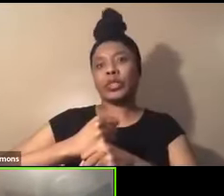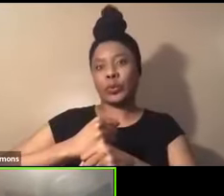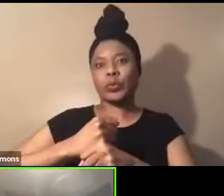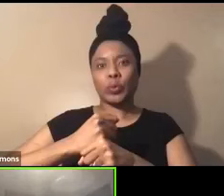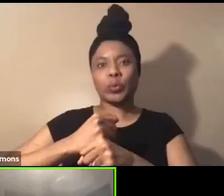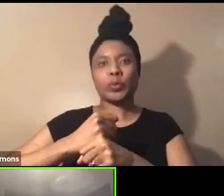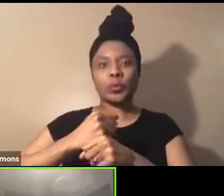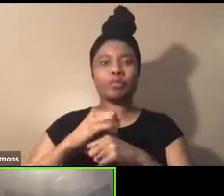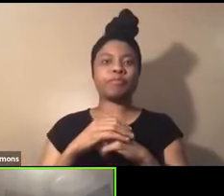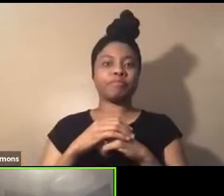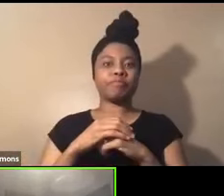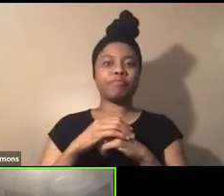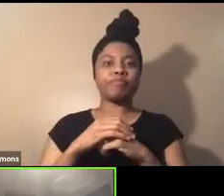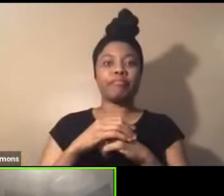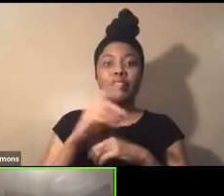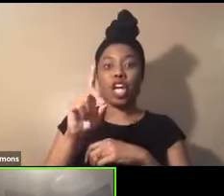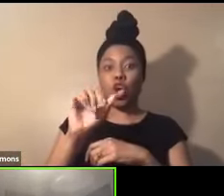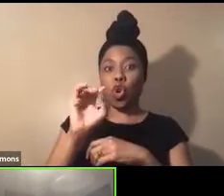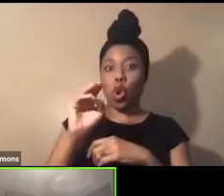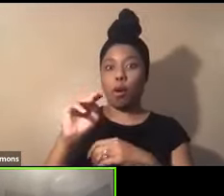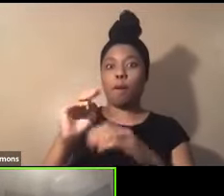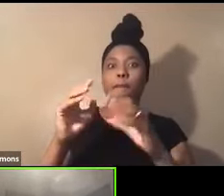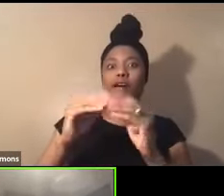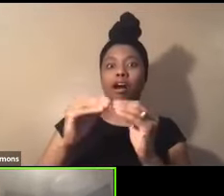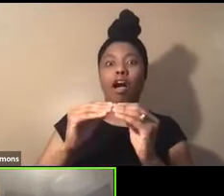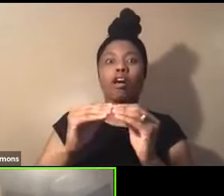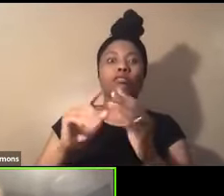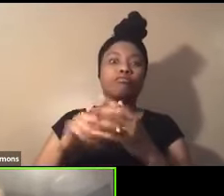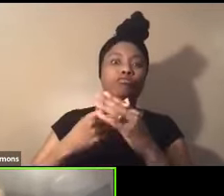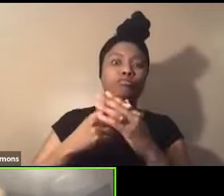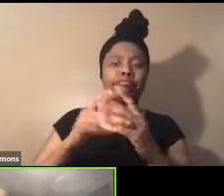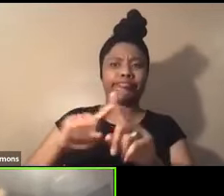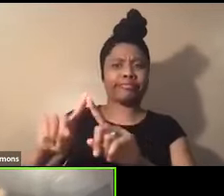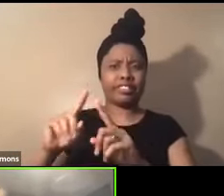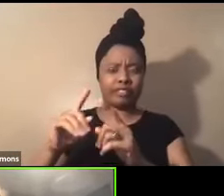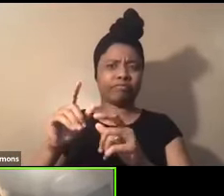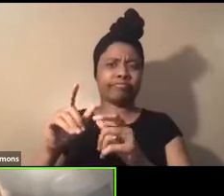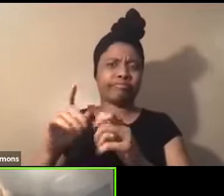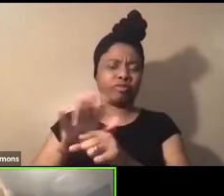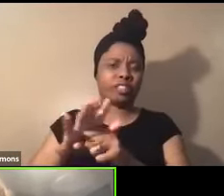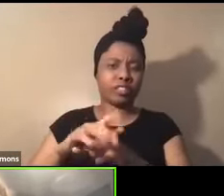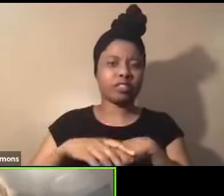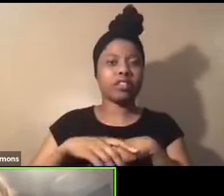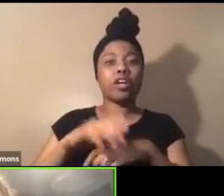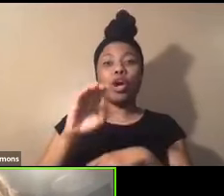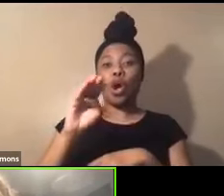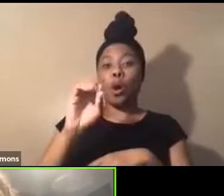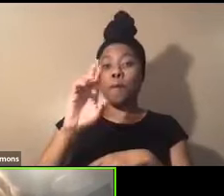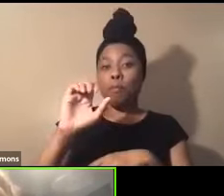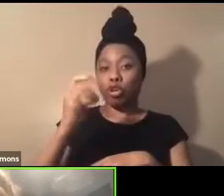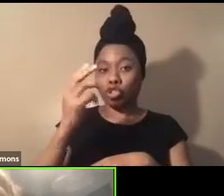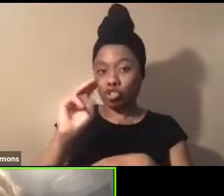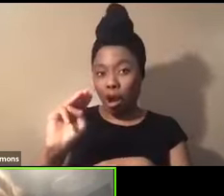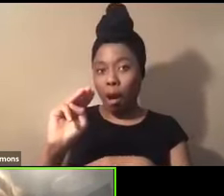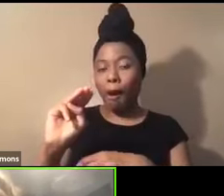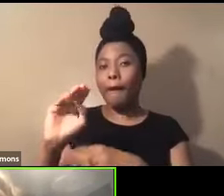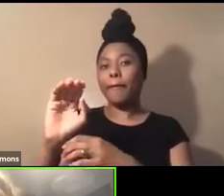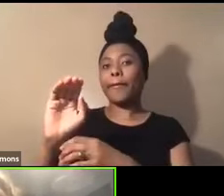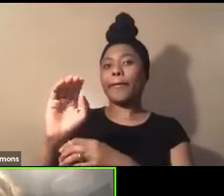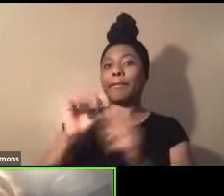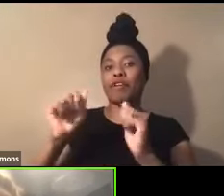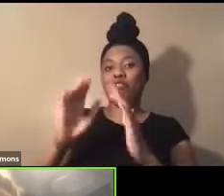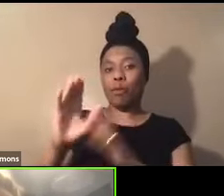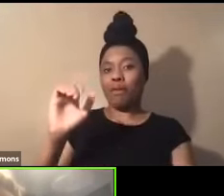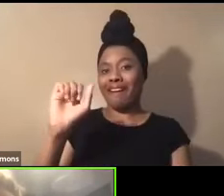the, the Dunham conferences took over and more charm stopped that. But, um, more charm Akon's, uh, father, uh,